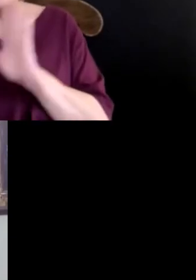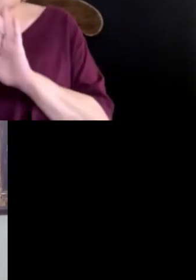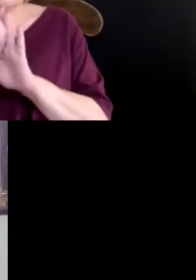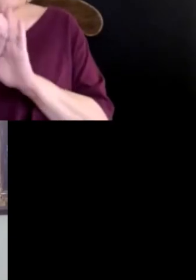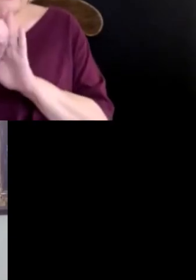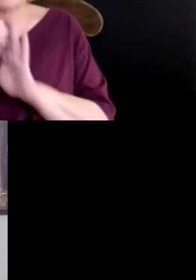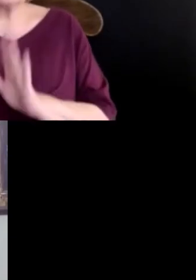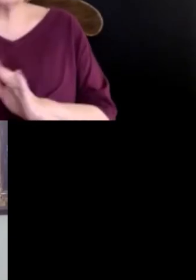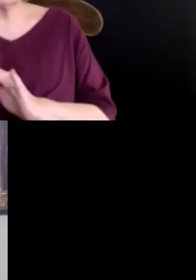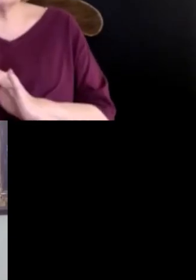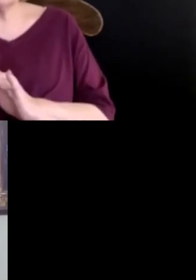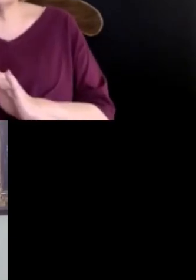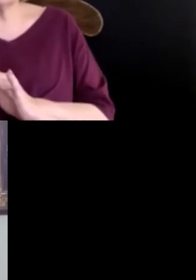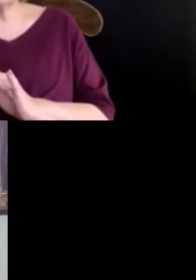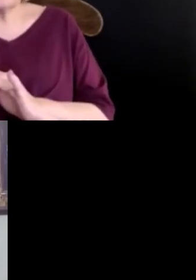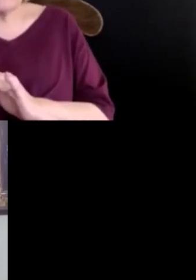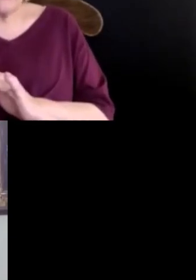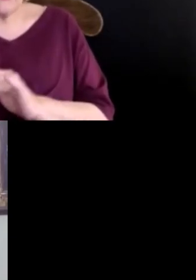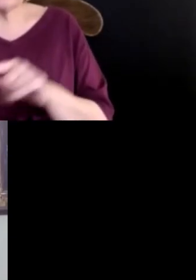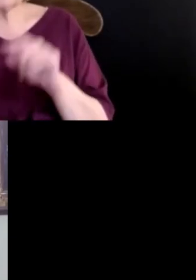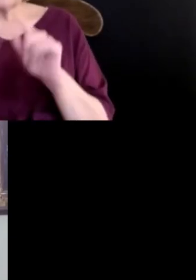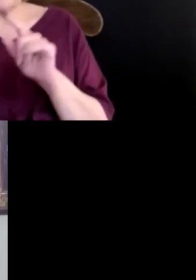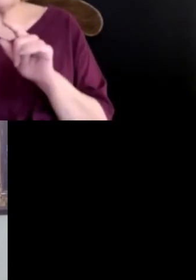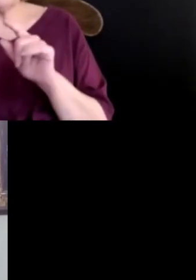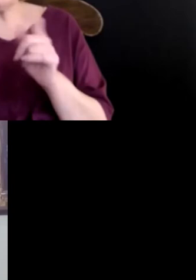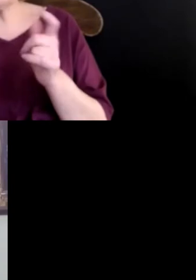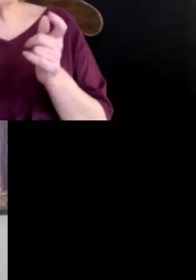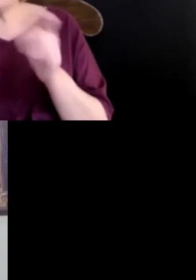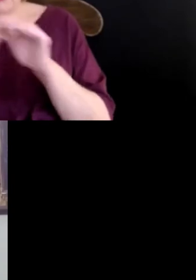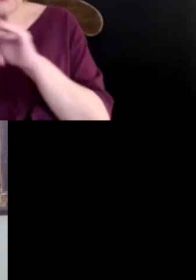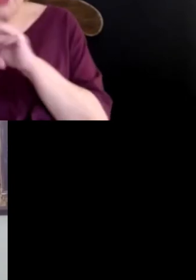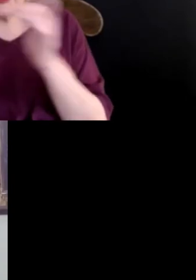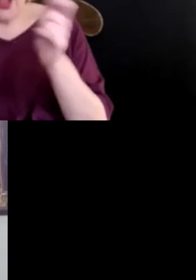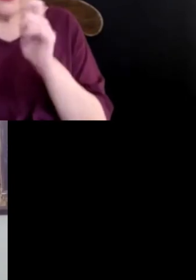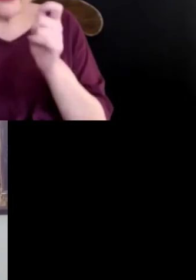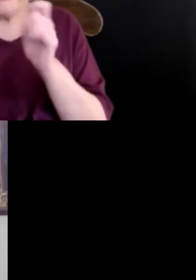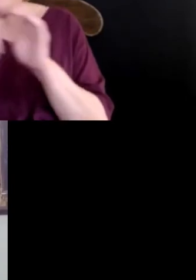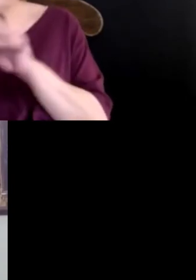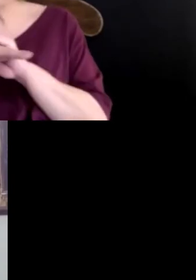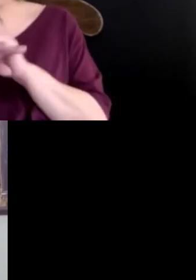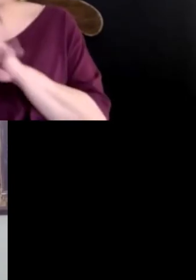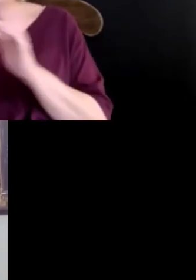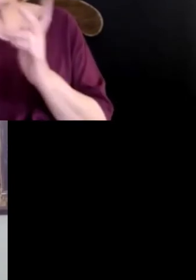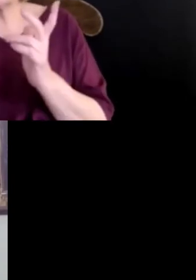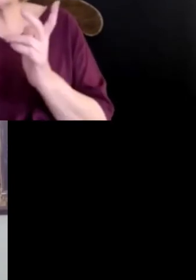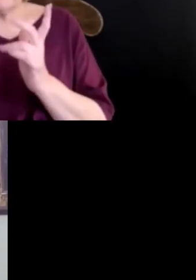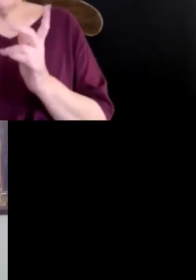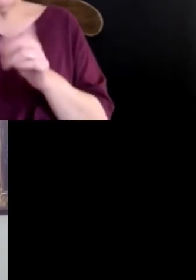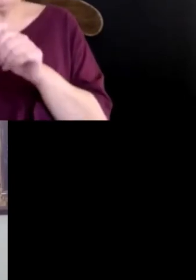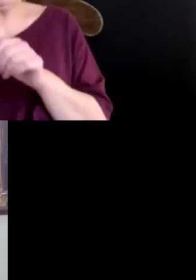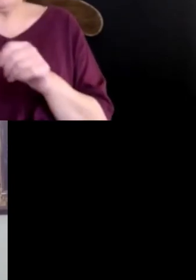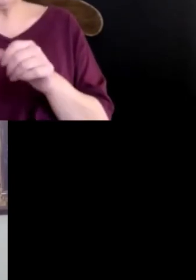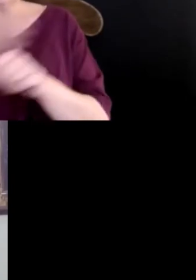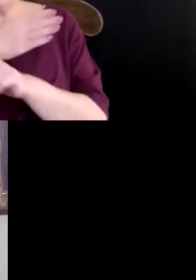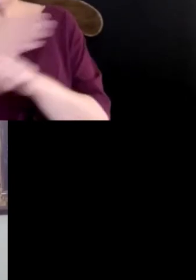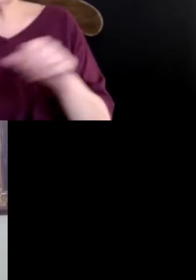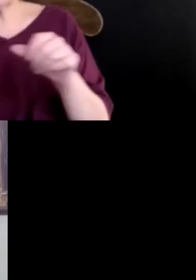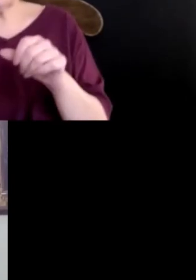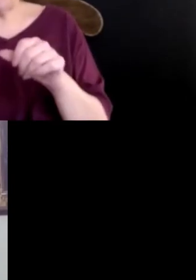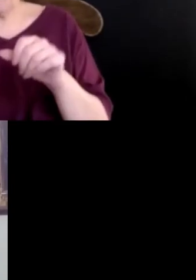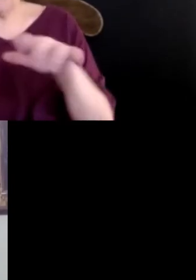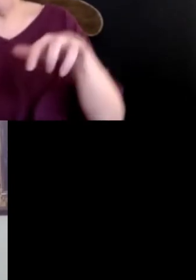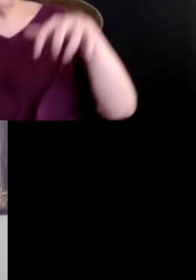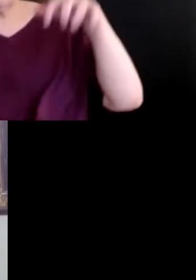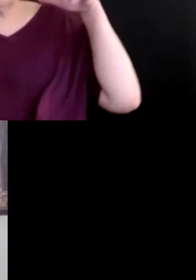a miniature horse couldn't be accommodated in in a concert hall because the seating was so